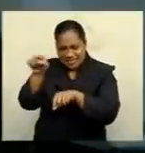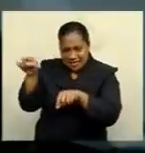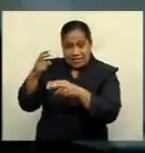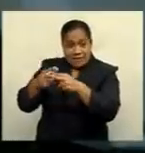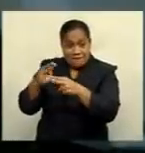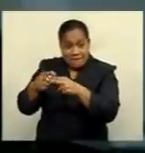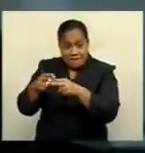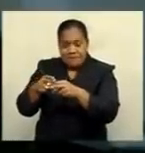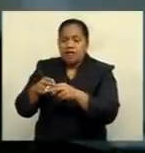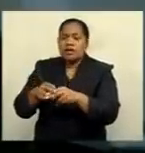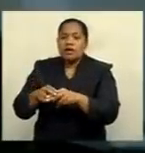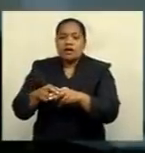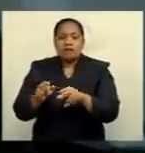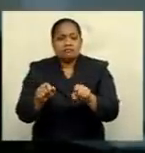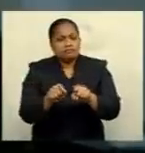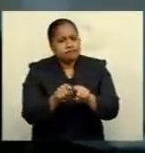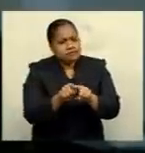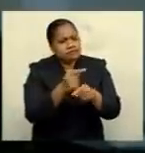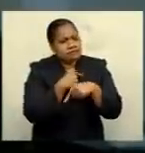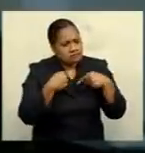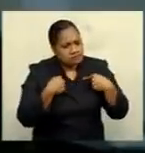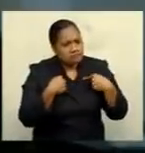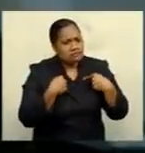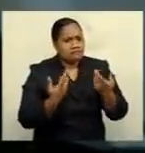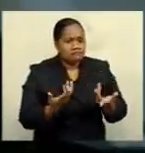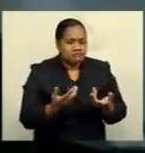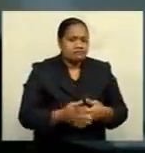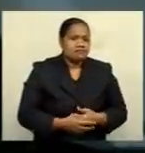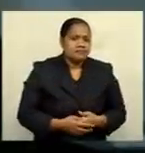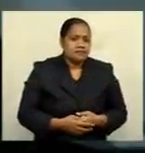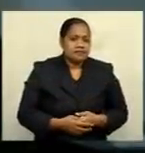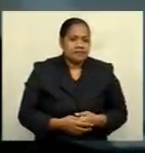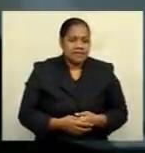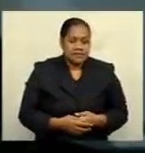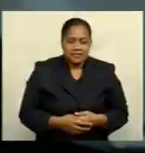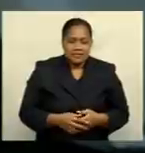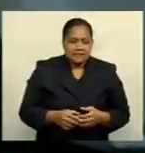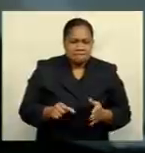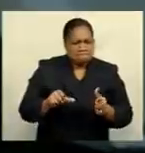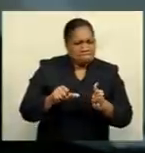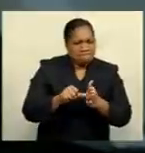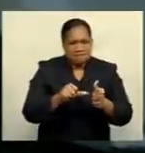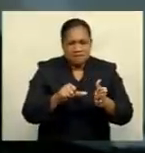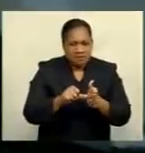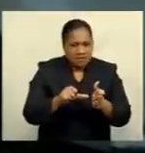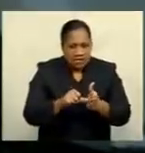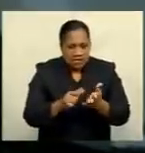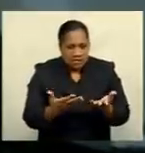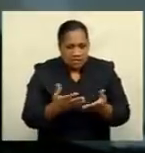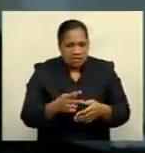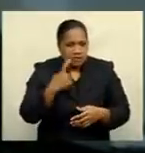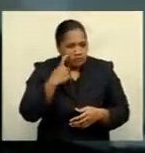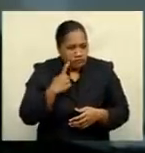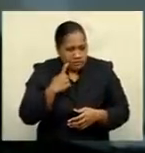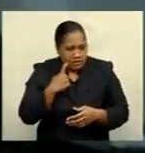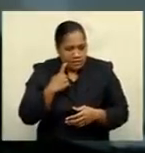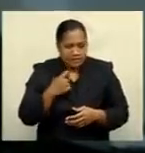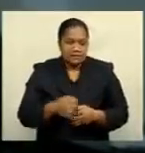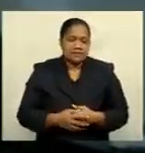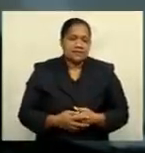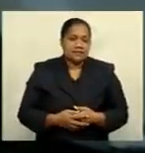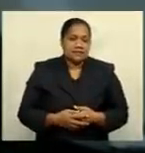And also, we are finding some difficulties in getting the farm's